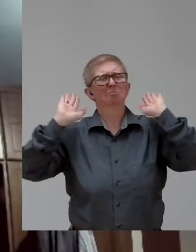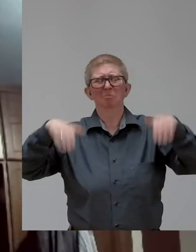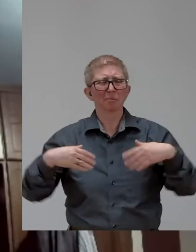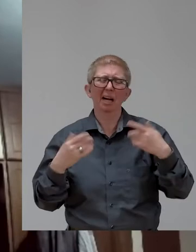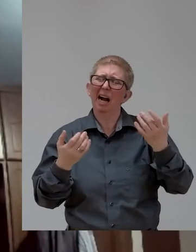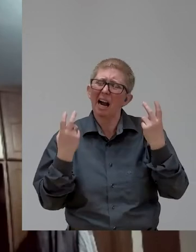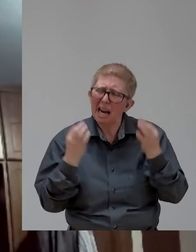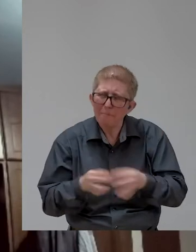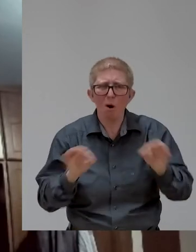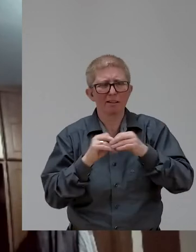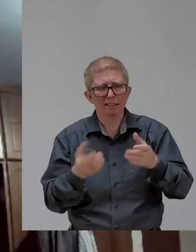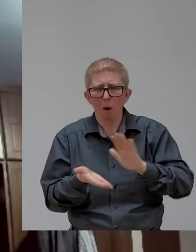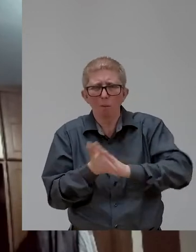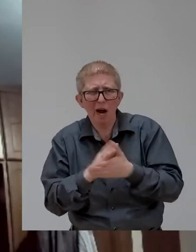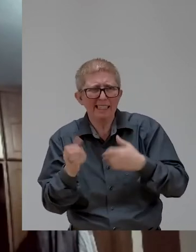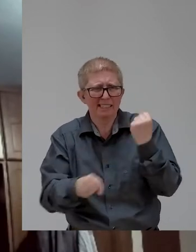time.